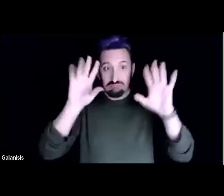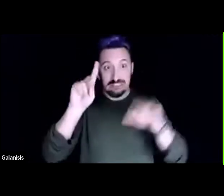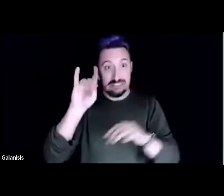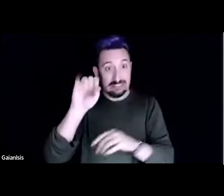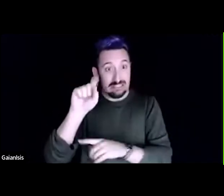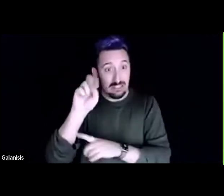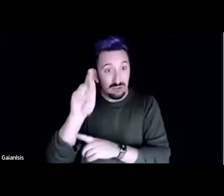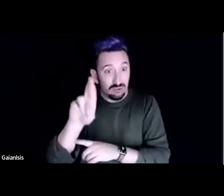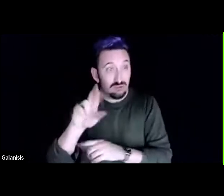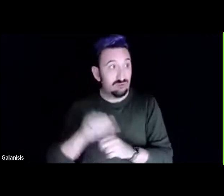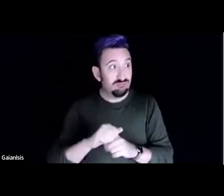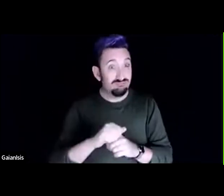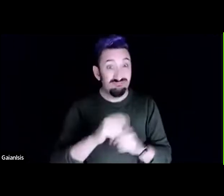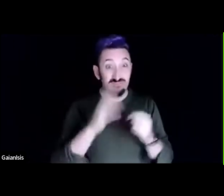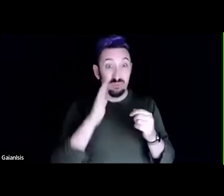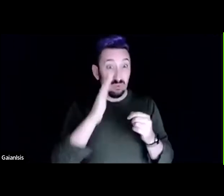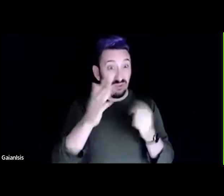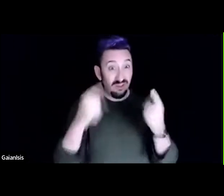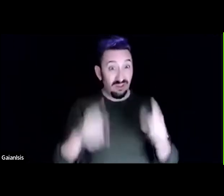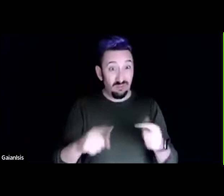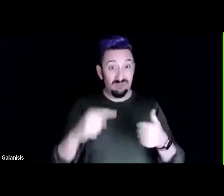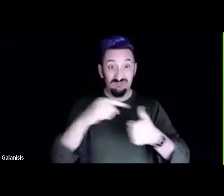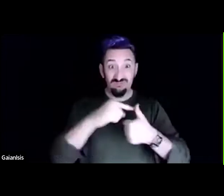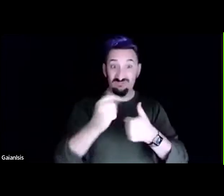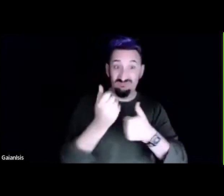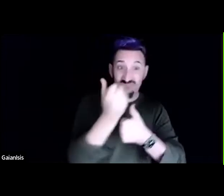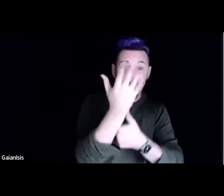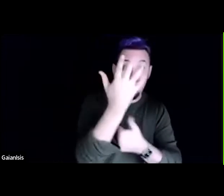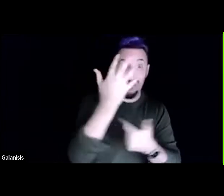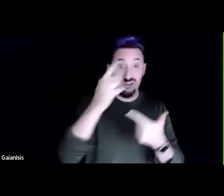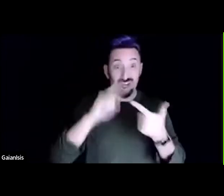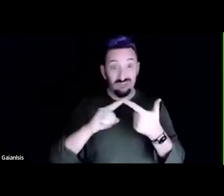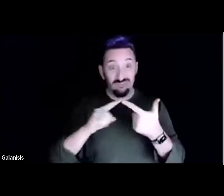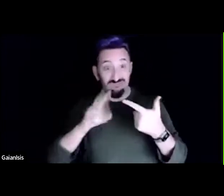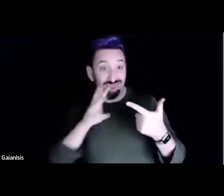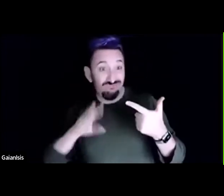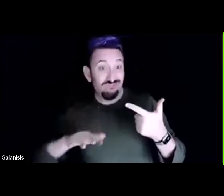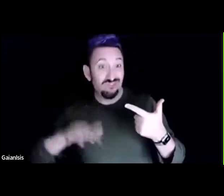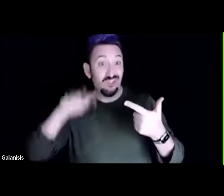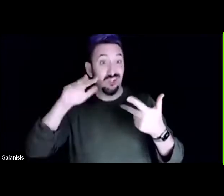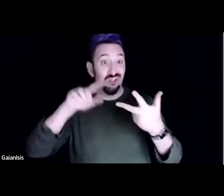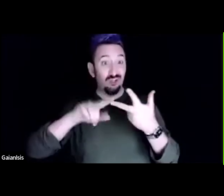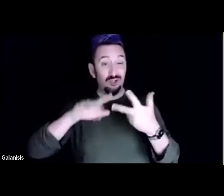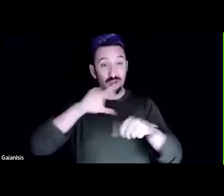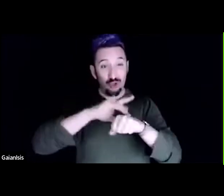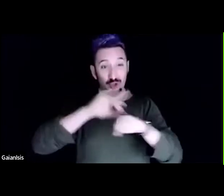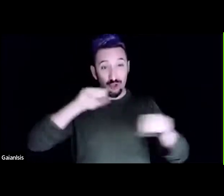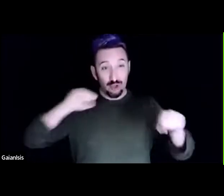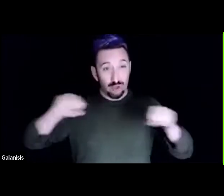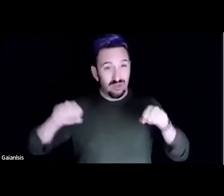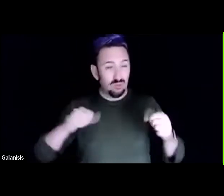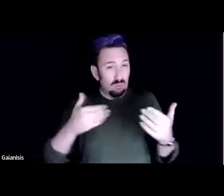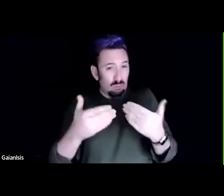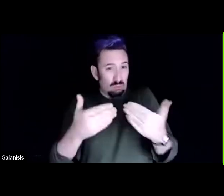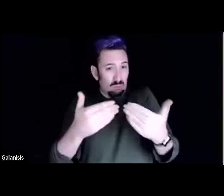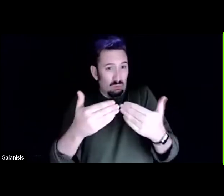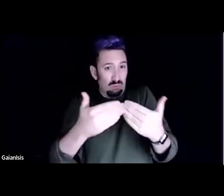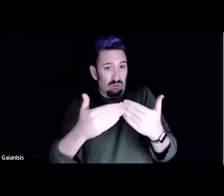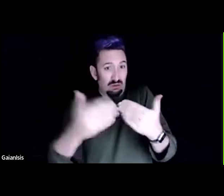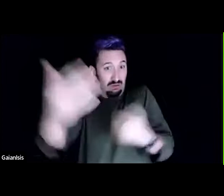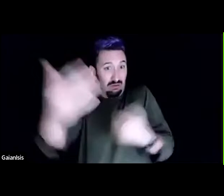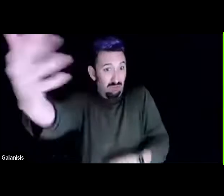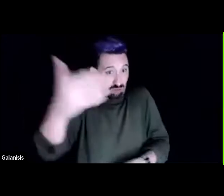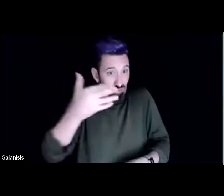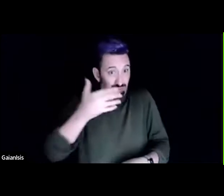fire or flood or earthquake or, you know, whatever's coming along. How do you prepare for that? Not knowing what it will be.